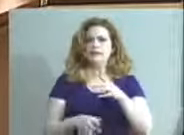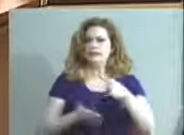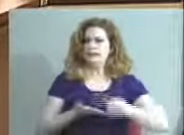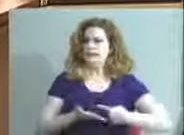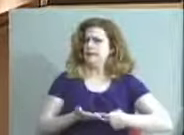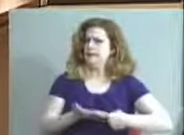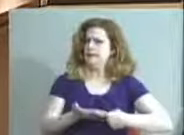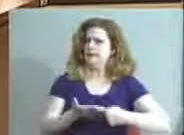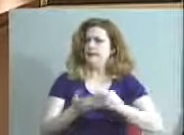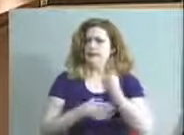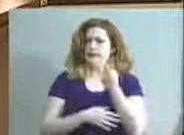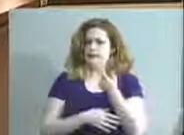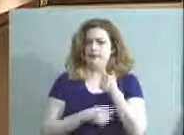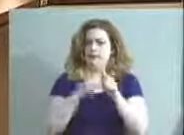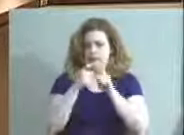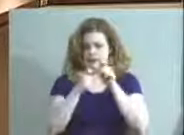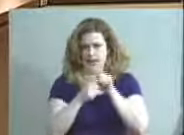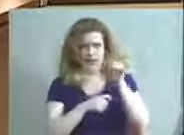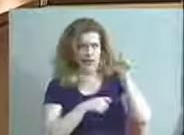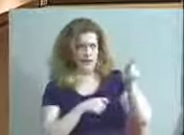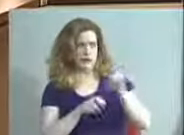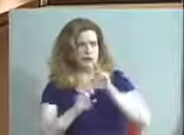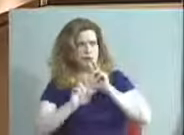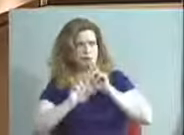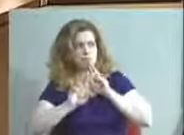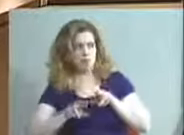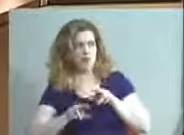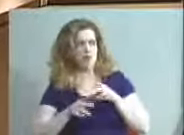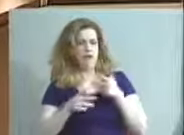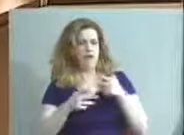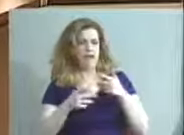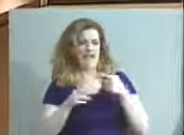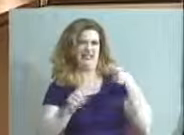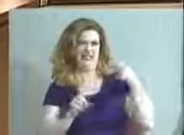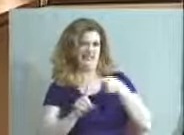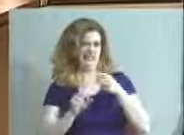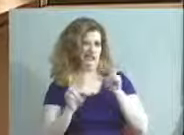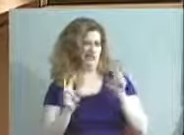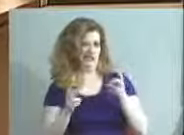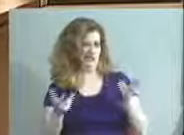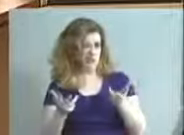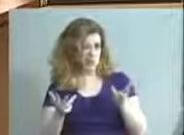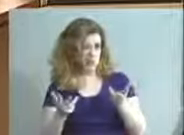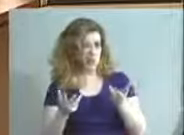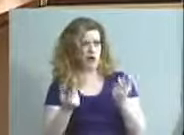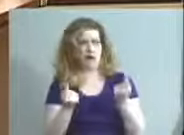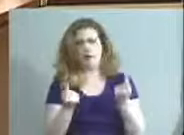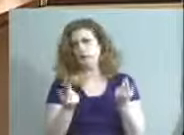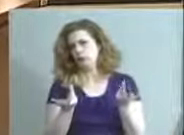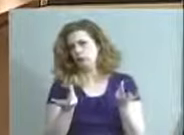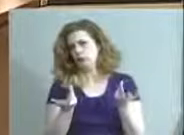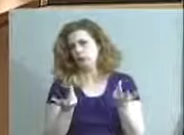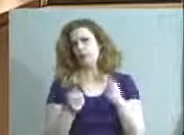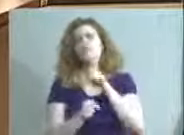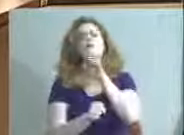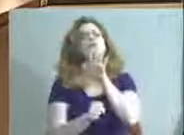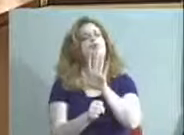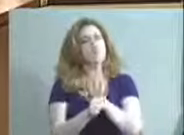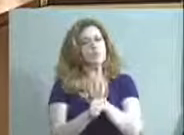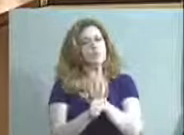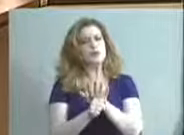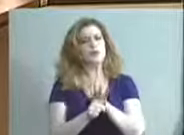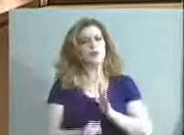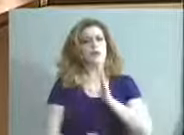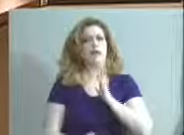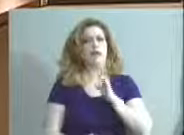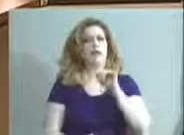particularly ask you to respond on the issue of what we can do to assure the integrity